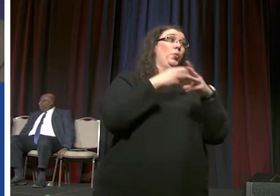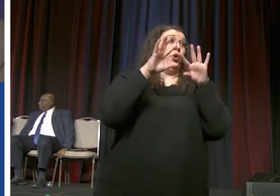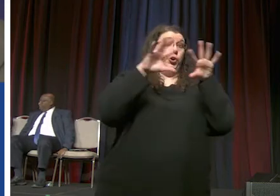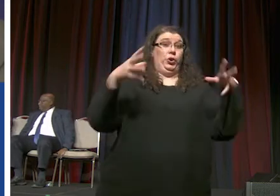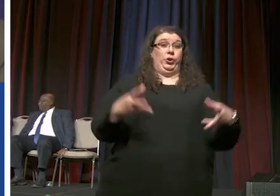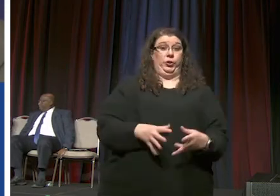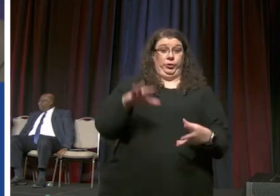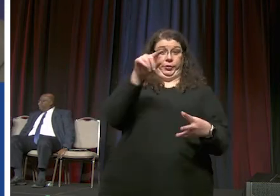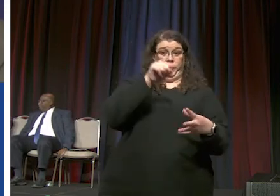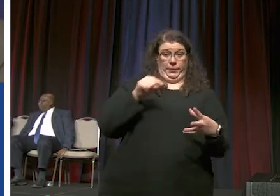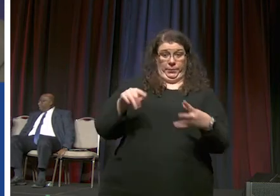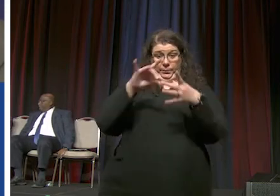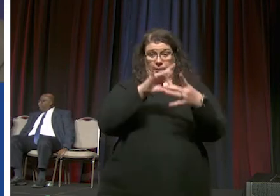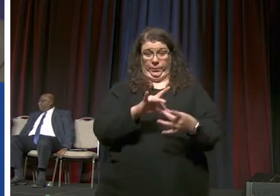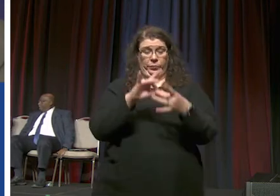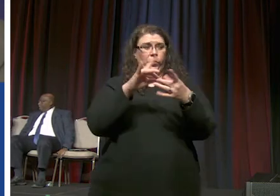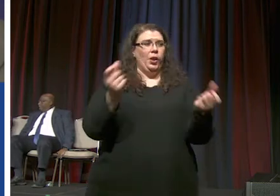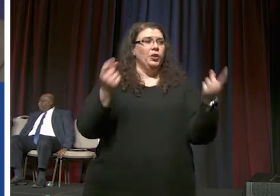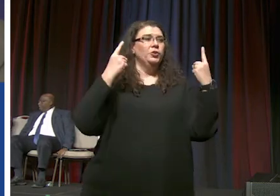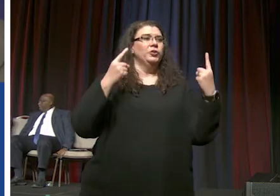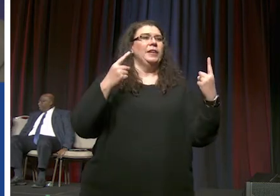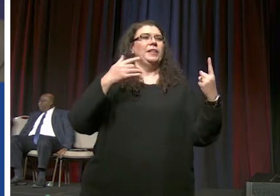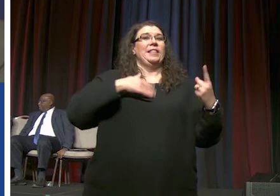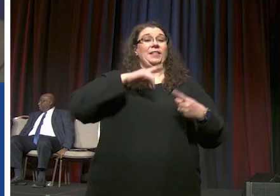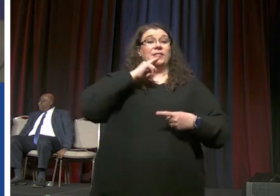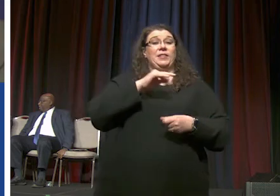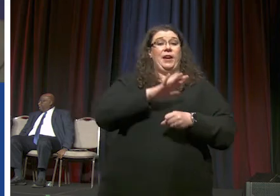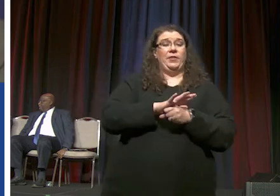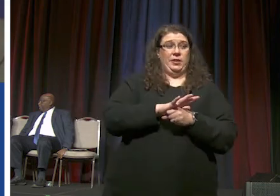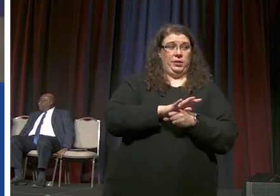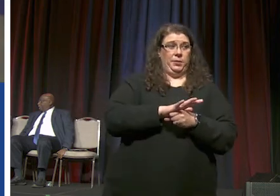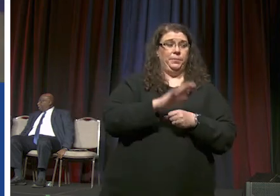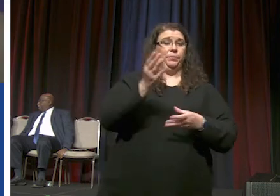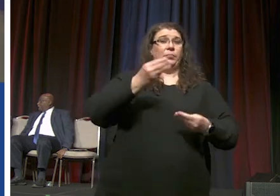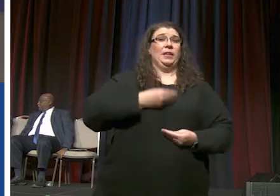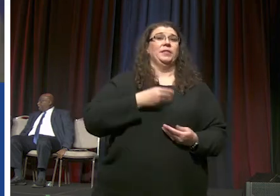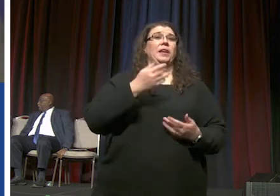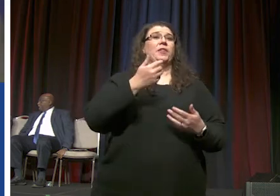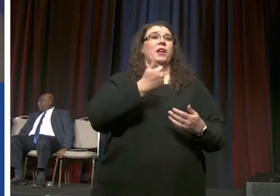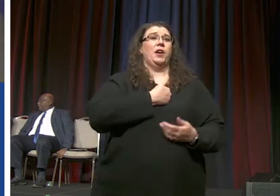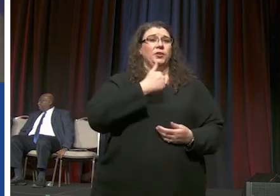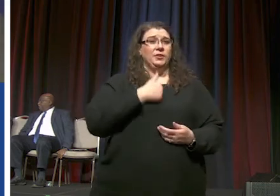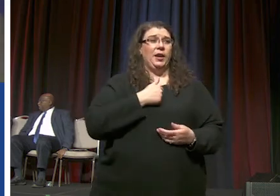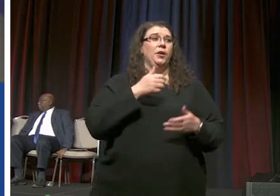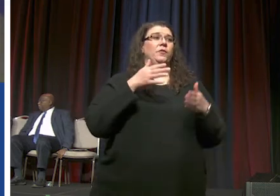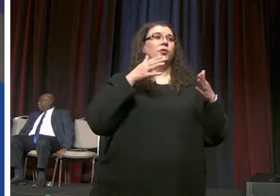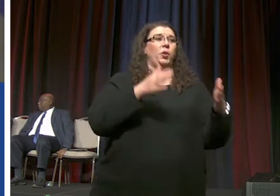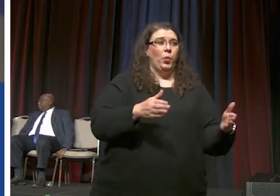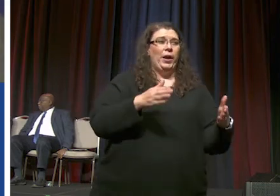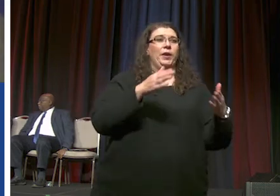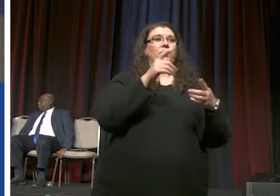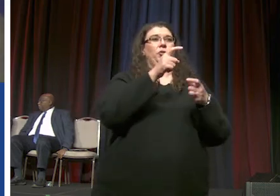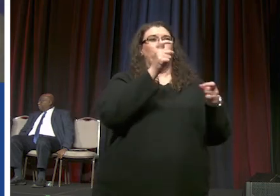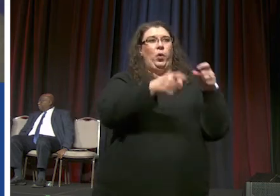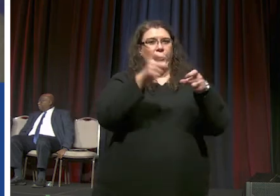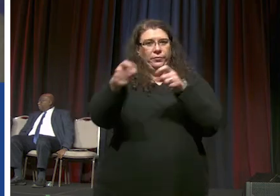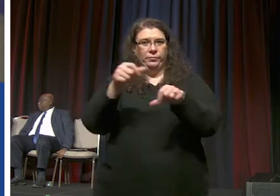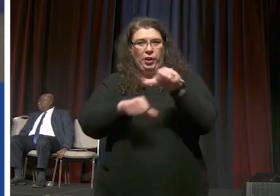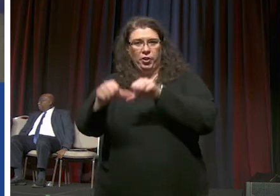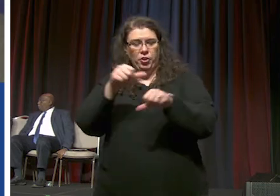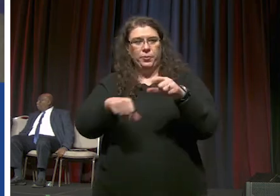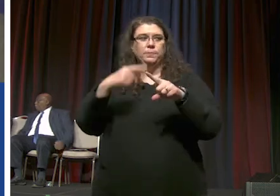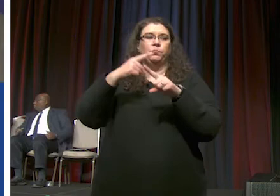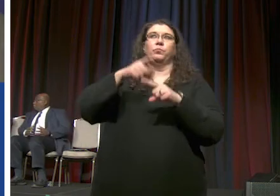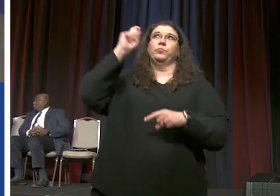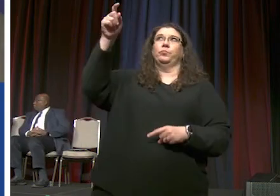understanding that covenant is giving ourselves away to one another and god and that covenant is really